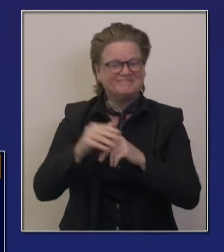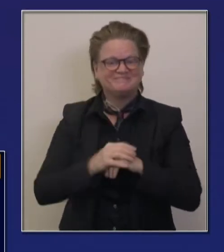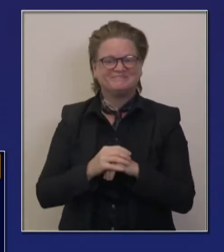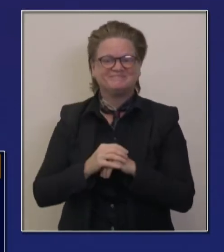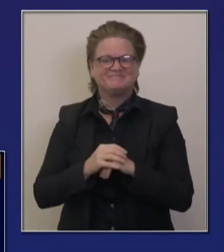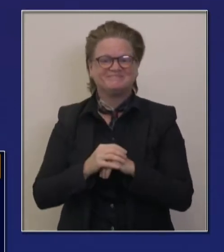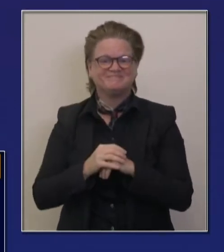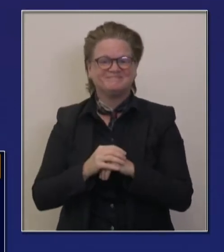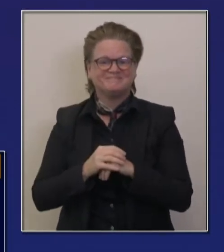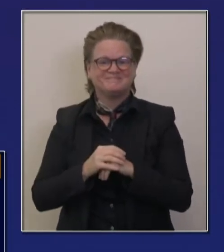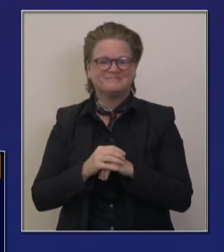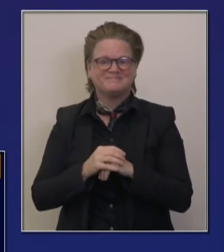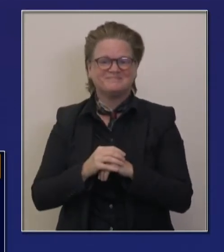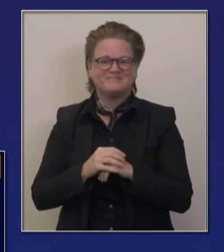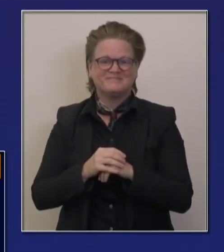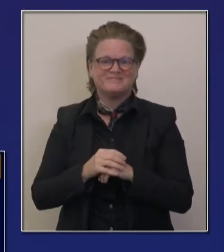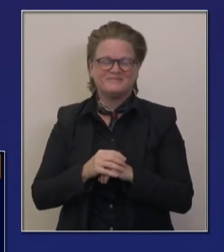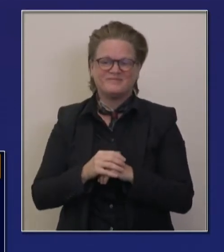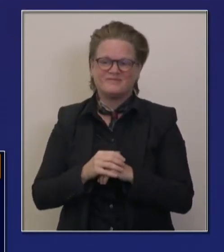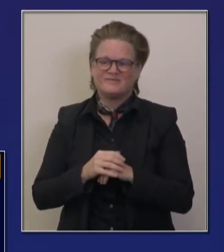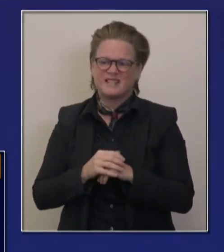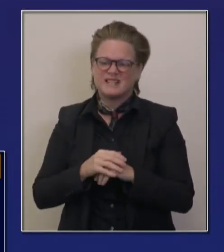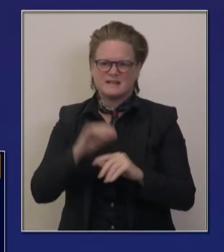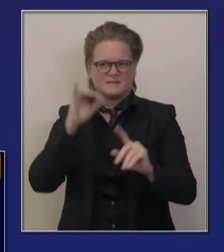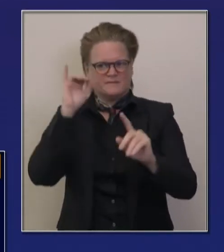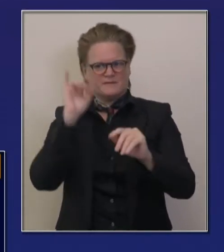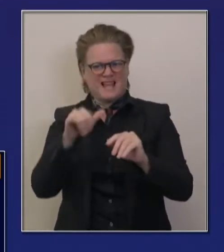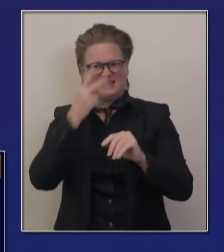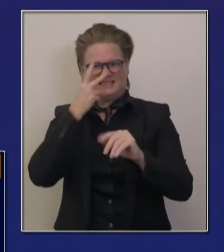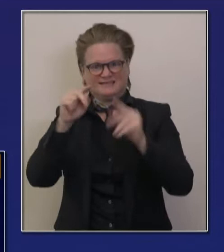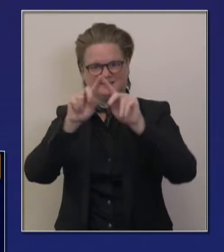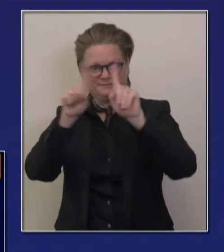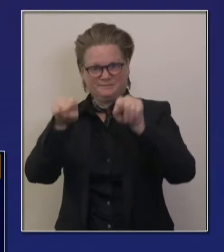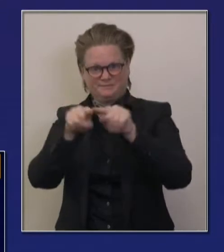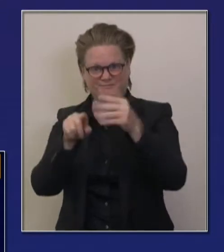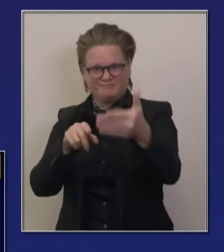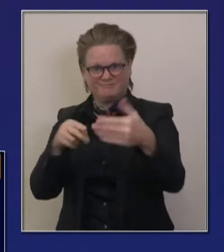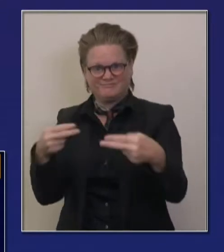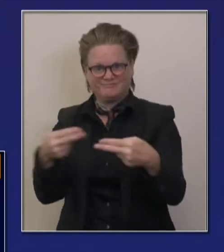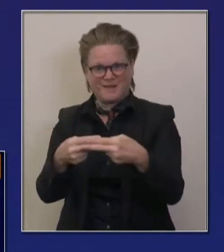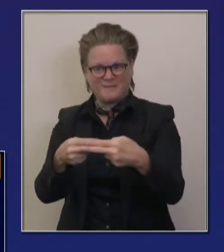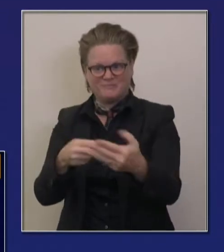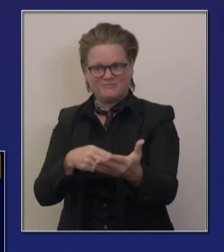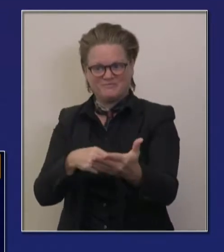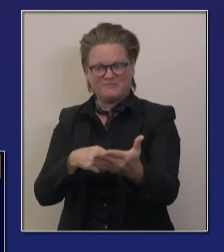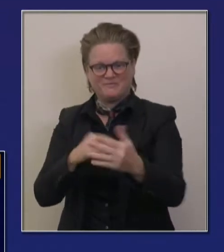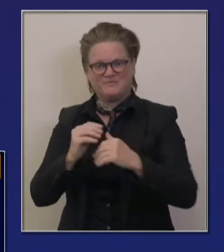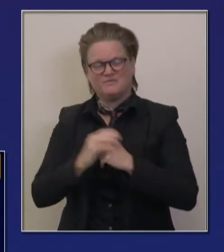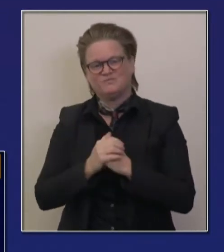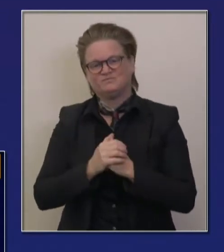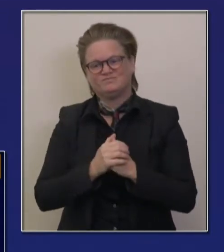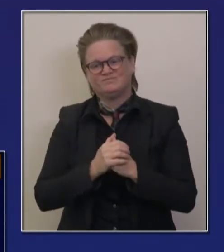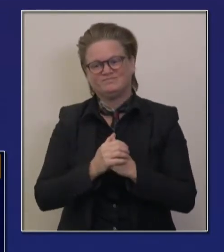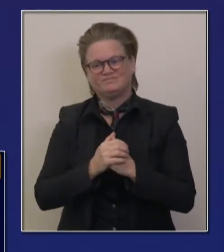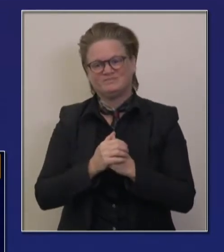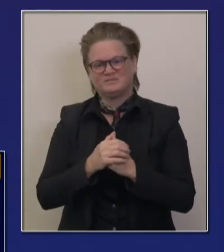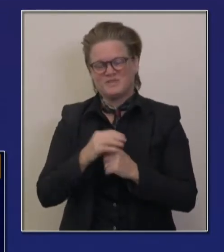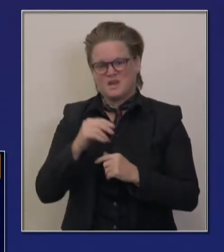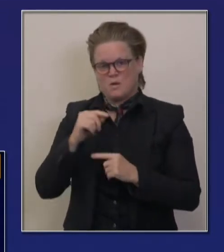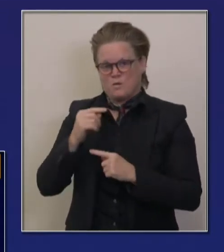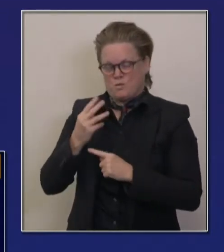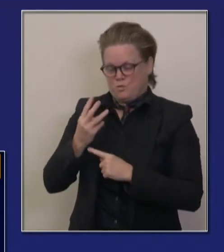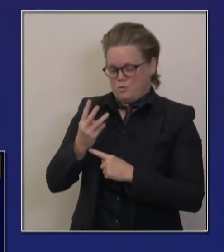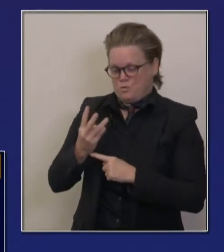screen and exposure notification. This will likely go out on Wednesday before the Thursday,